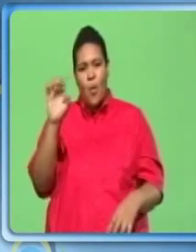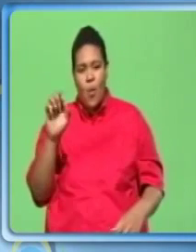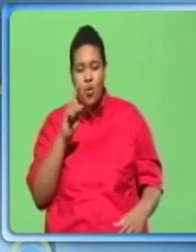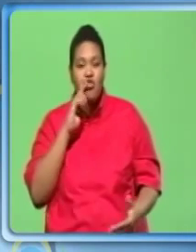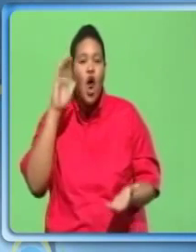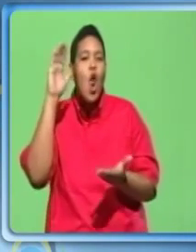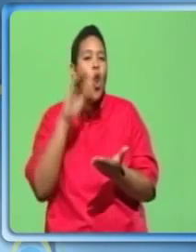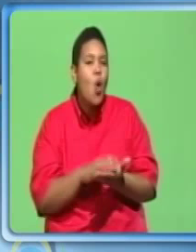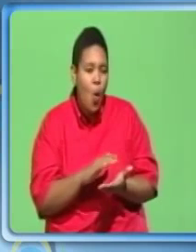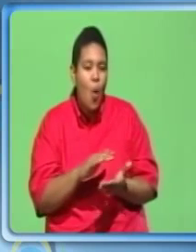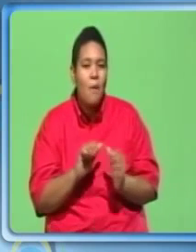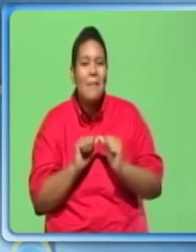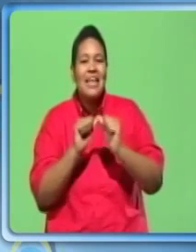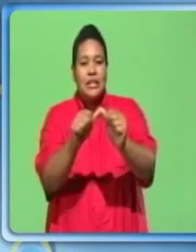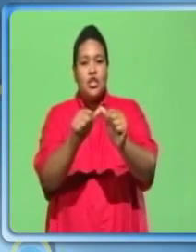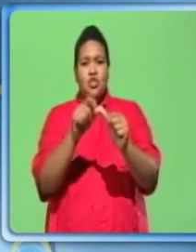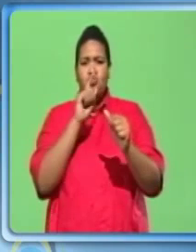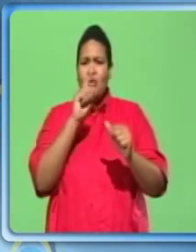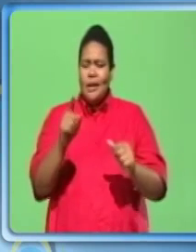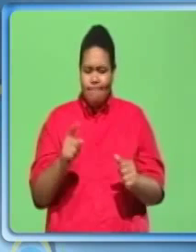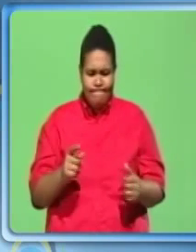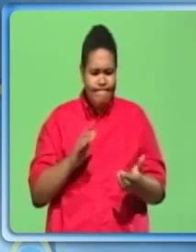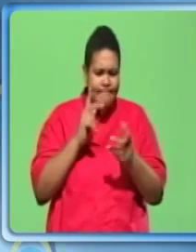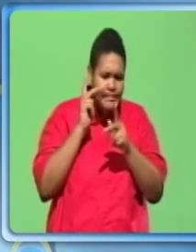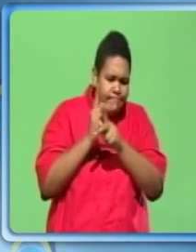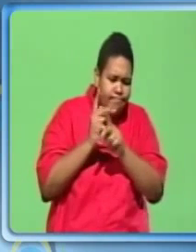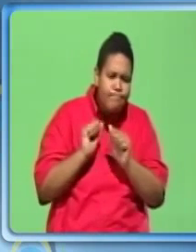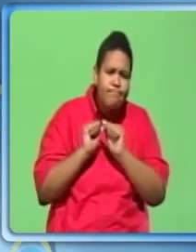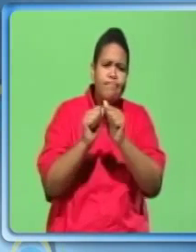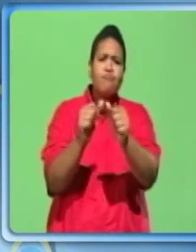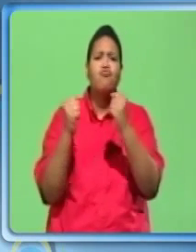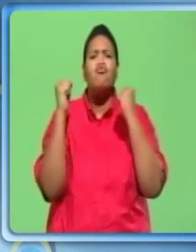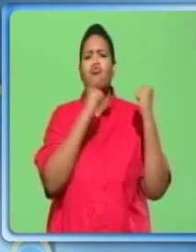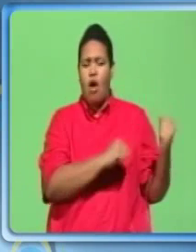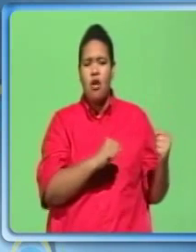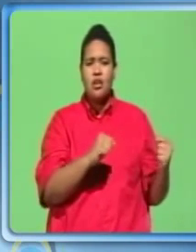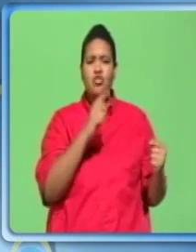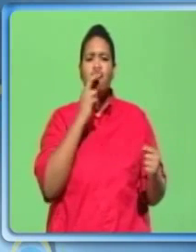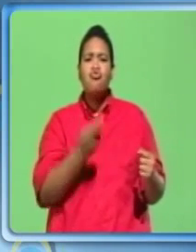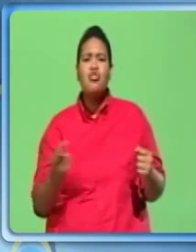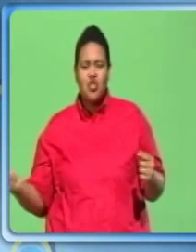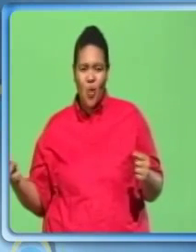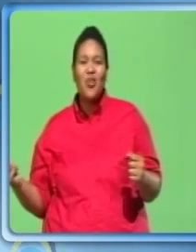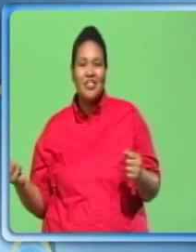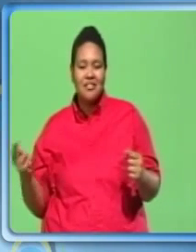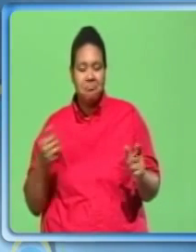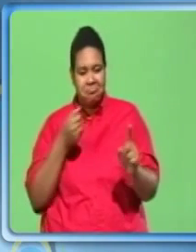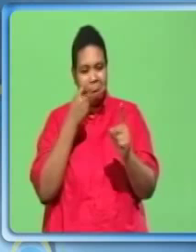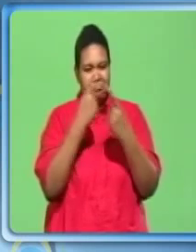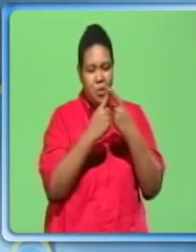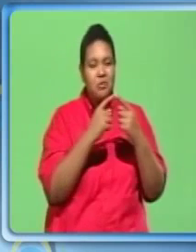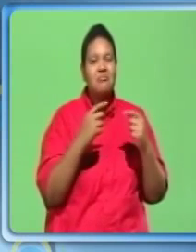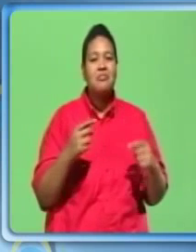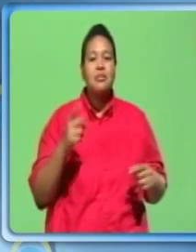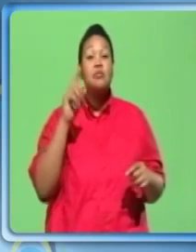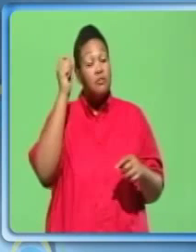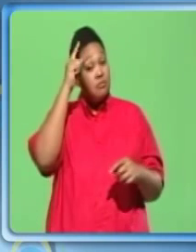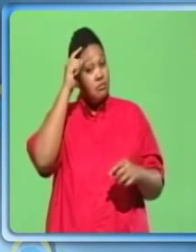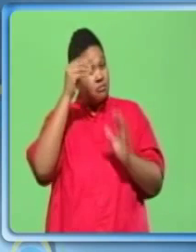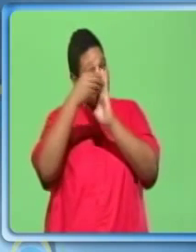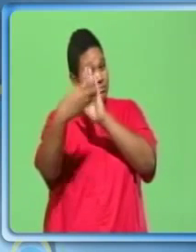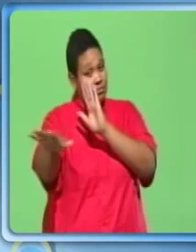Low maintenance. Extremely durable. Resource efficient. Disadvantages. Can be expensive.